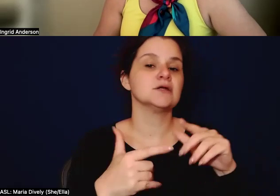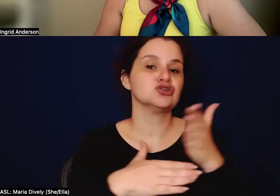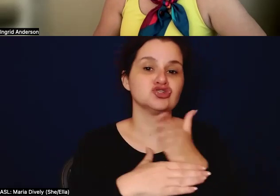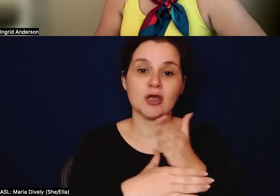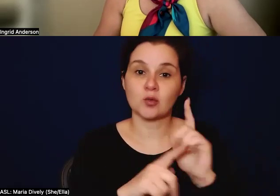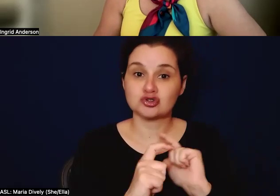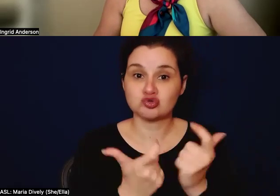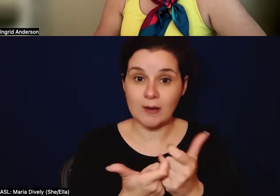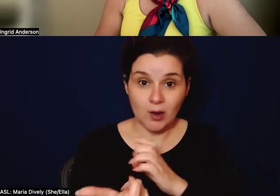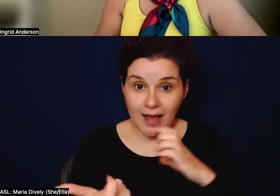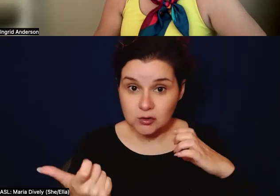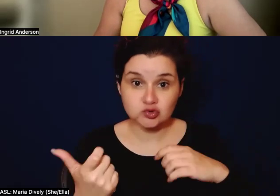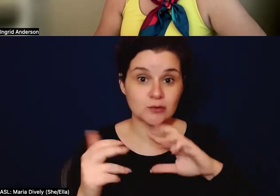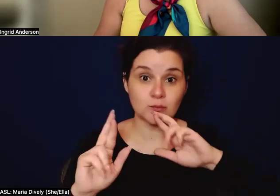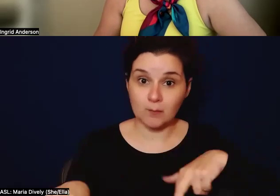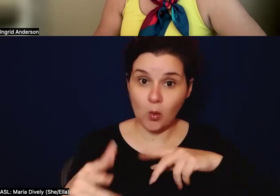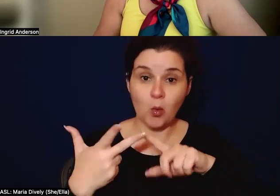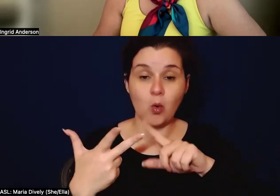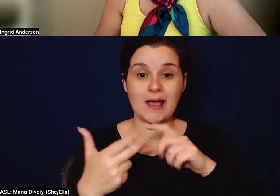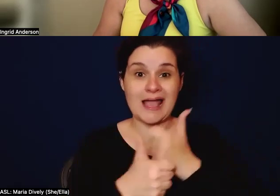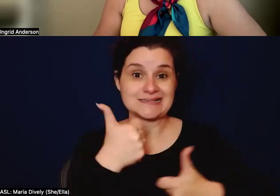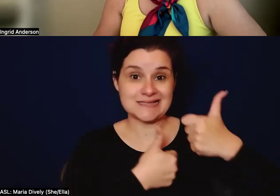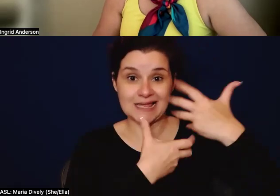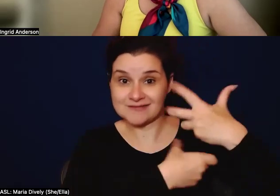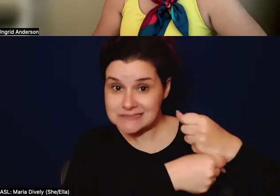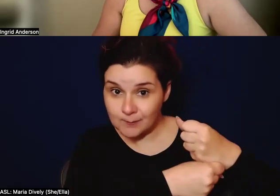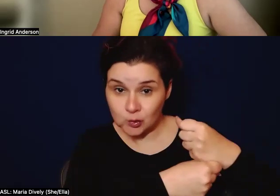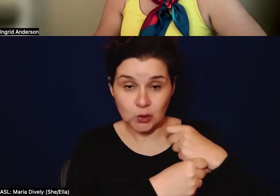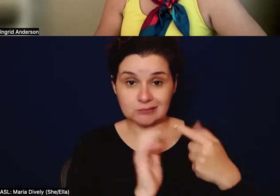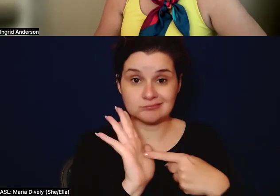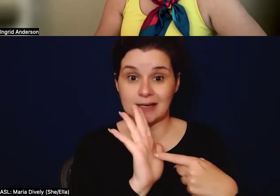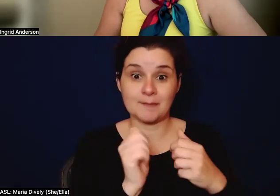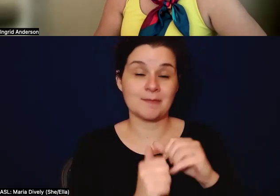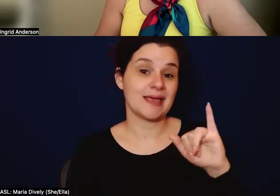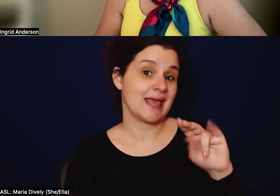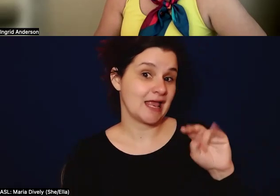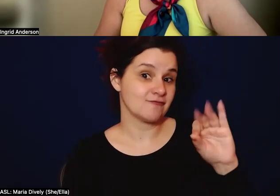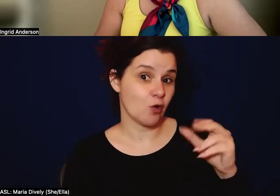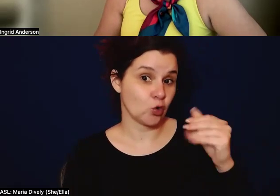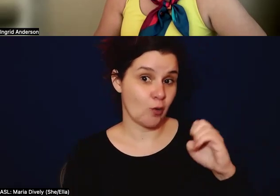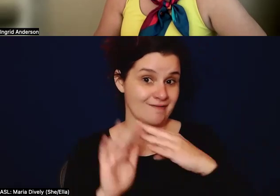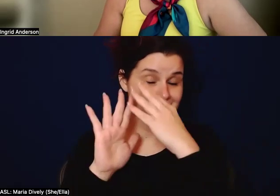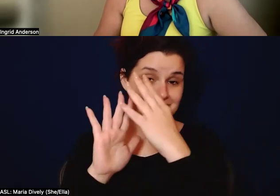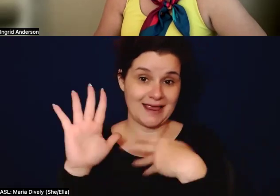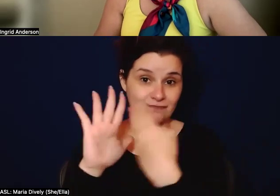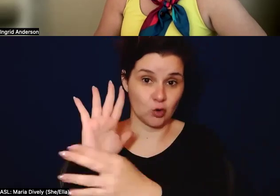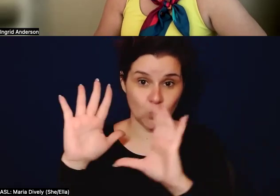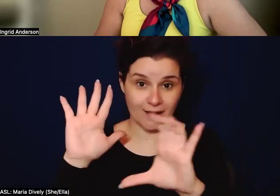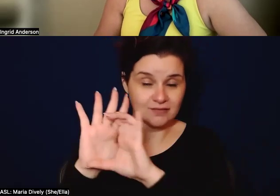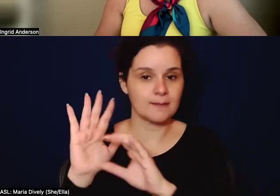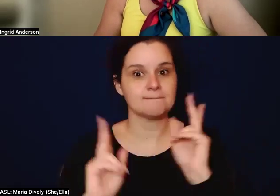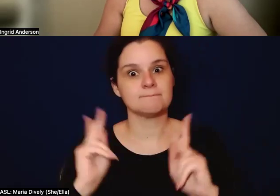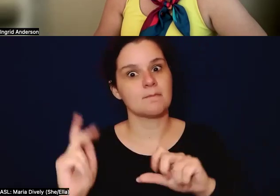and a report, maybe. So an executive summary of some sort, maybe that's an infograph. I do a lot of infographs. People love